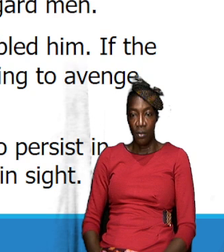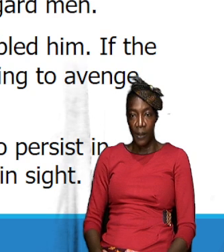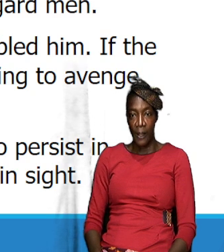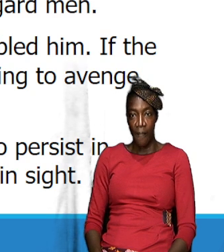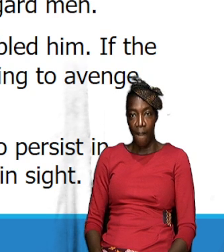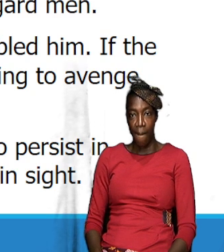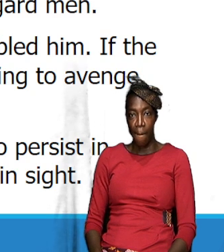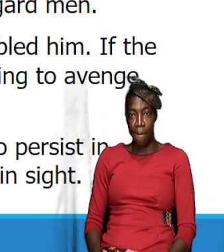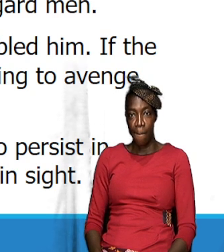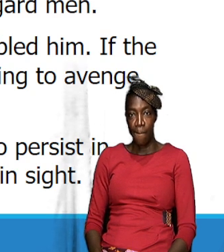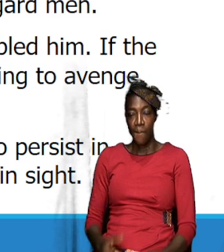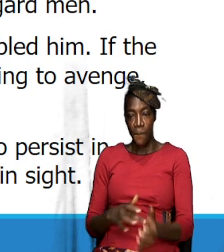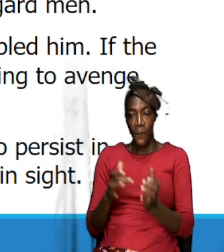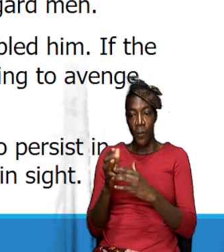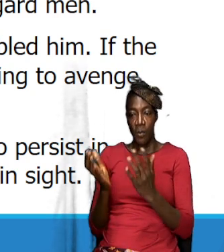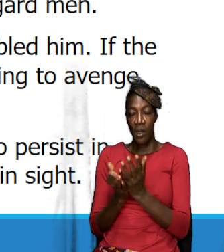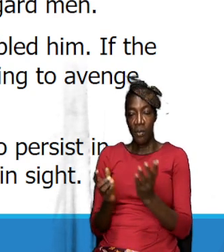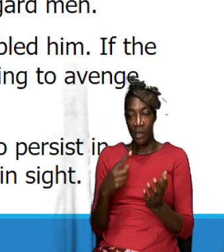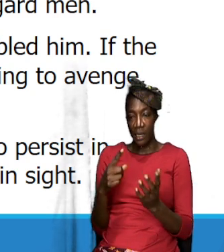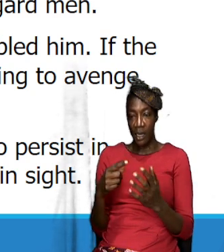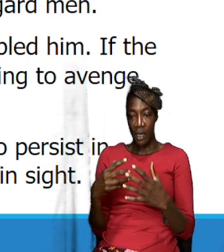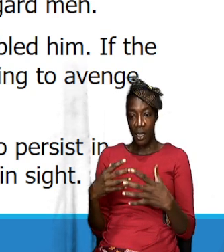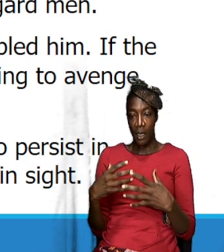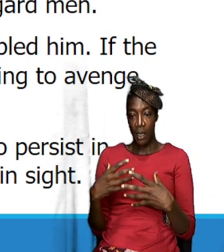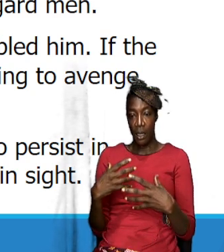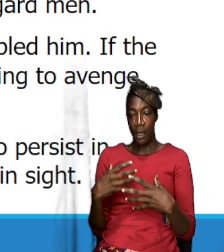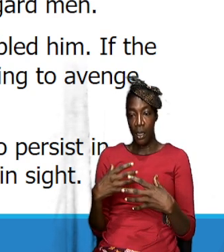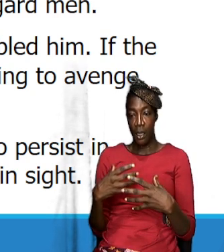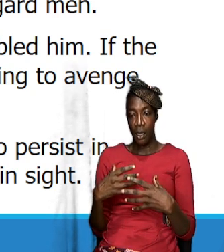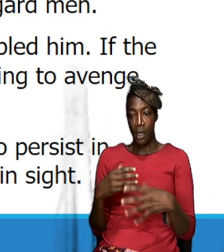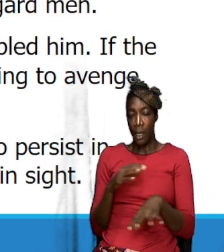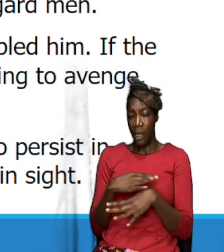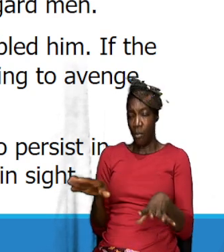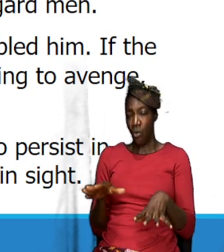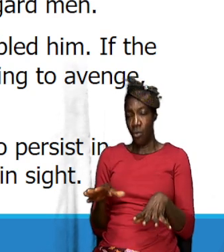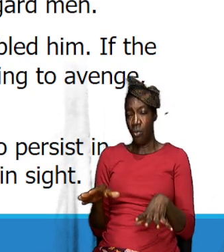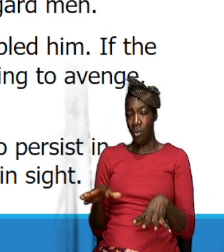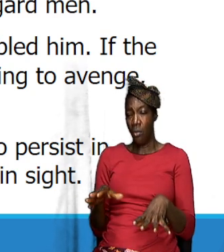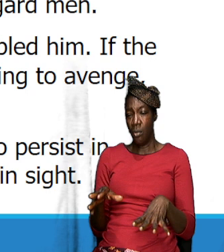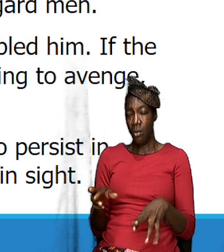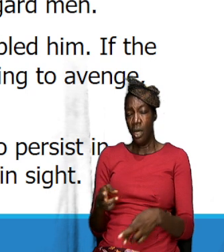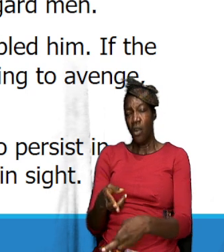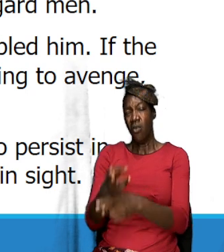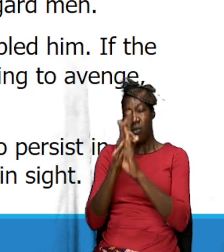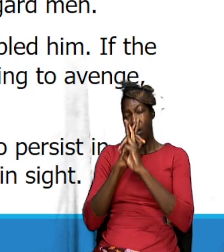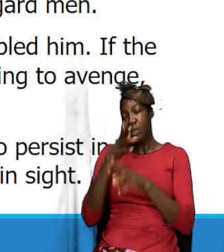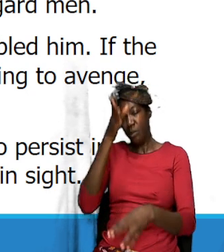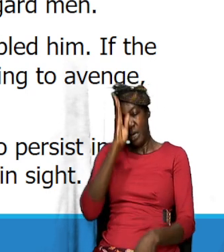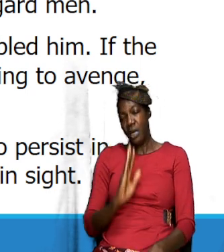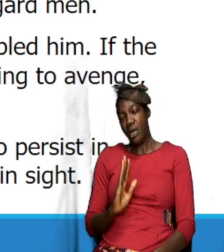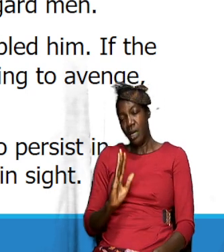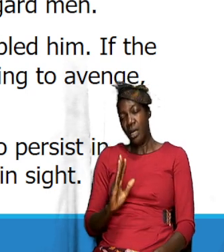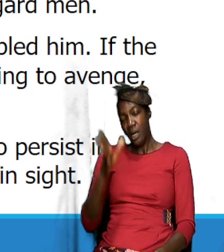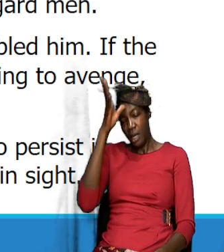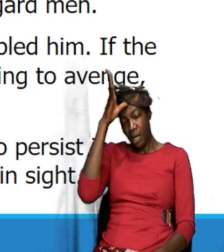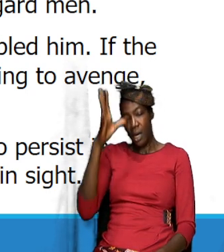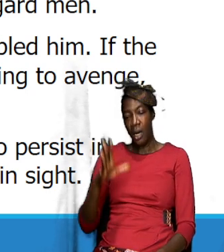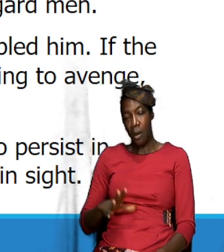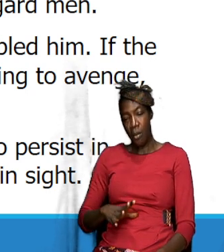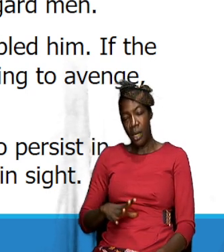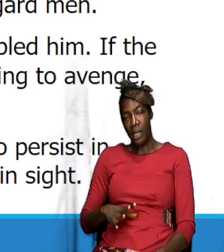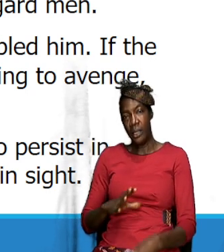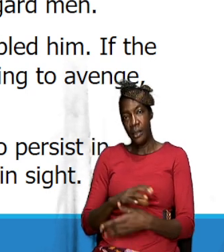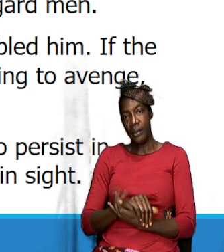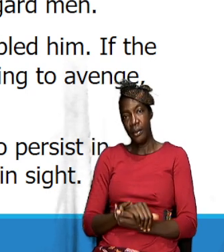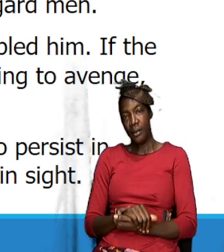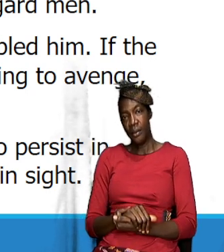scripture says that he fear fear not God neither regard man now